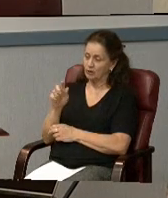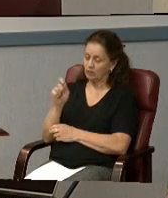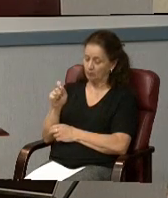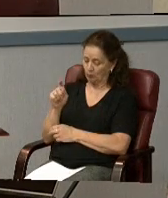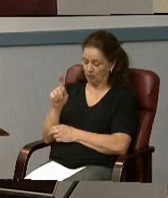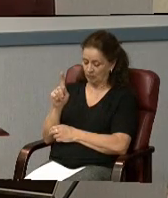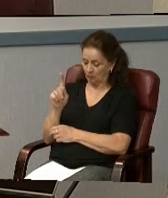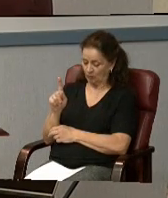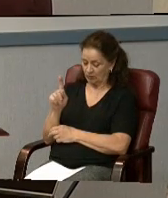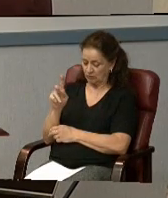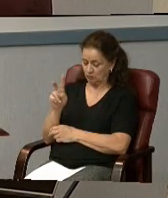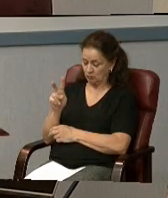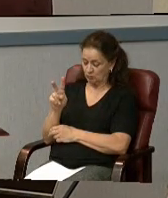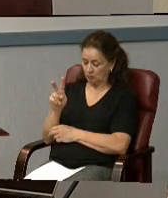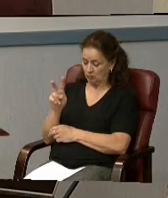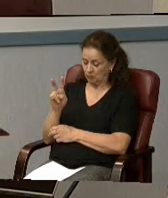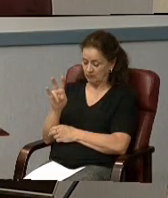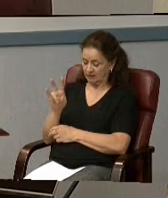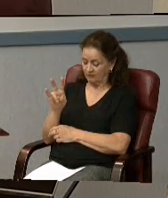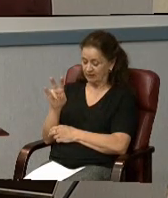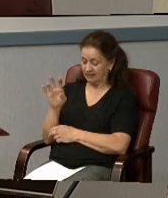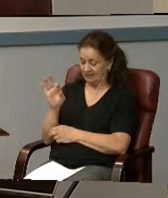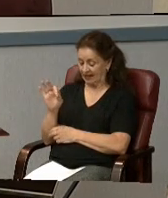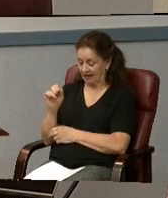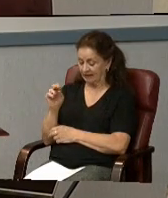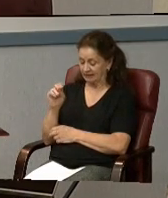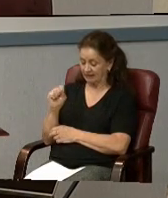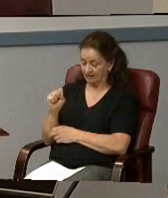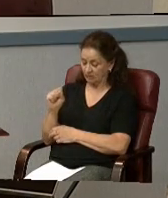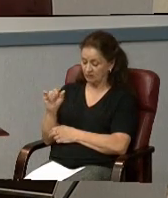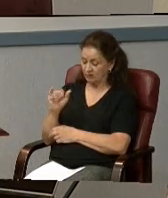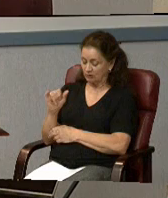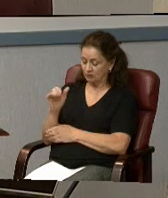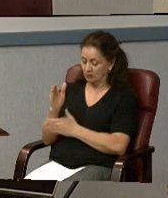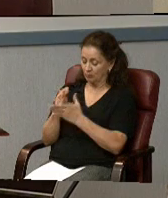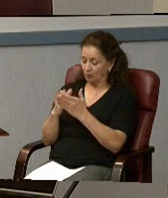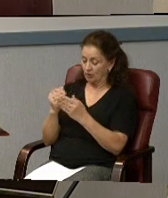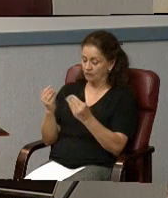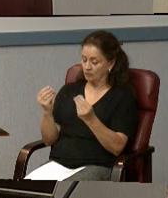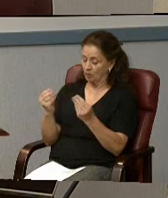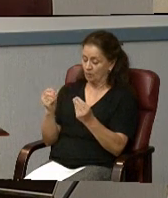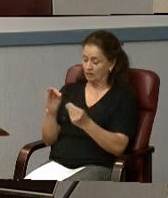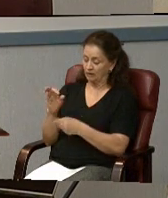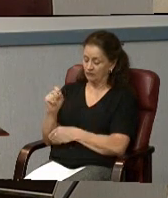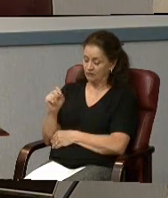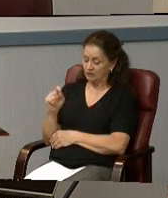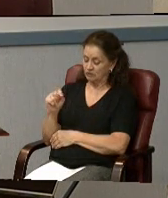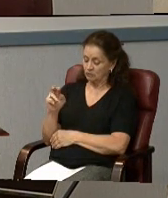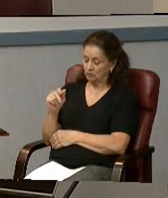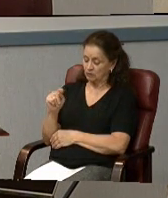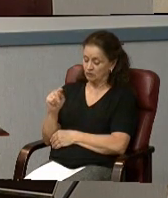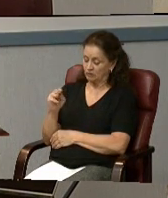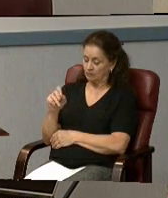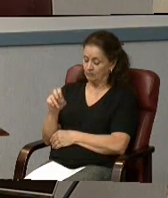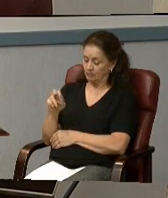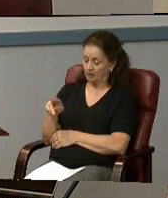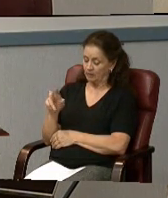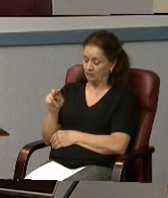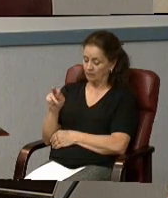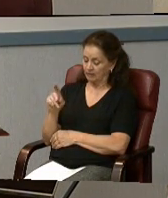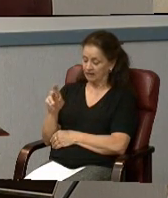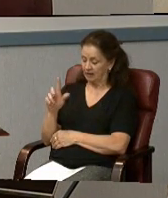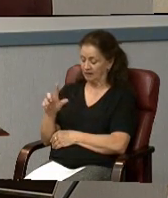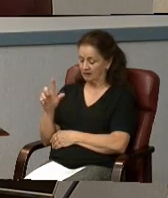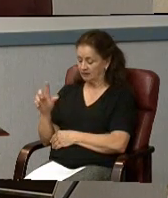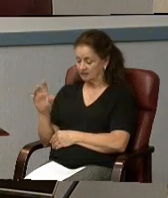acres of land, as well as part of the property of Strip Matter Land, LLC, recorded among the land records of Prince